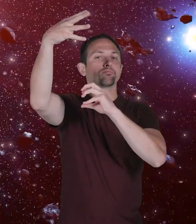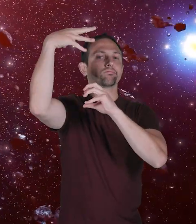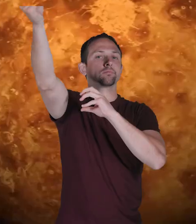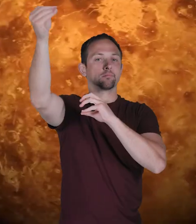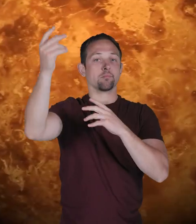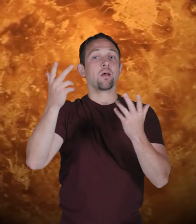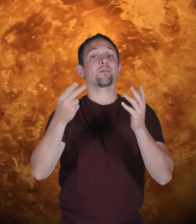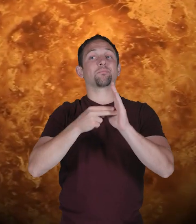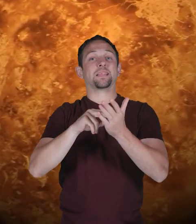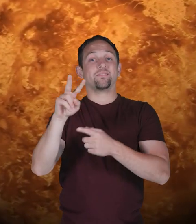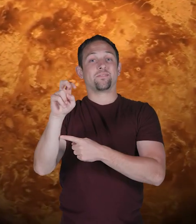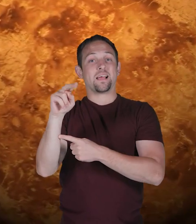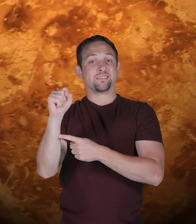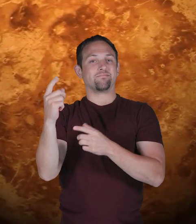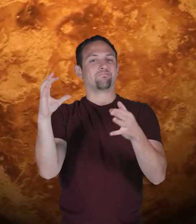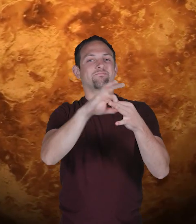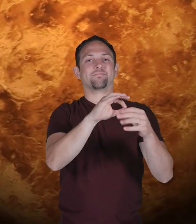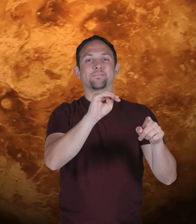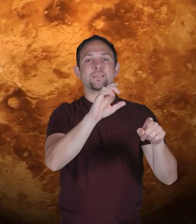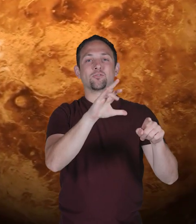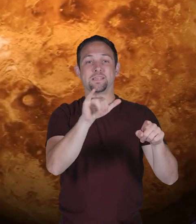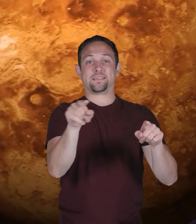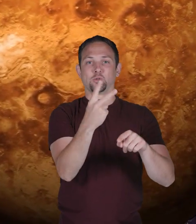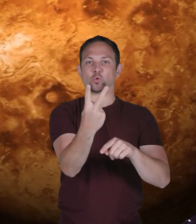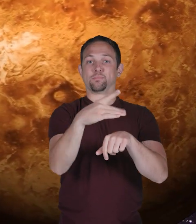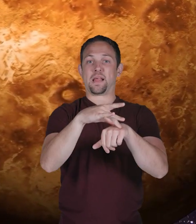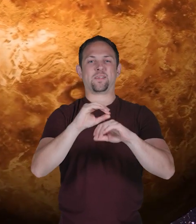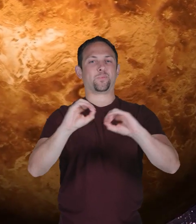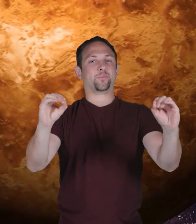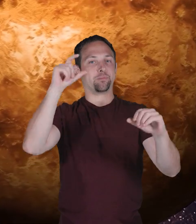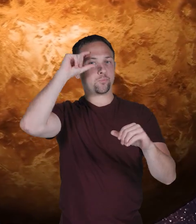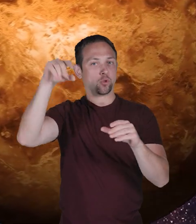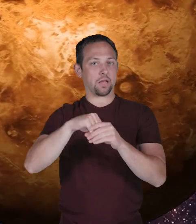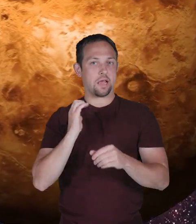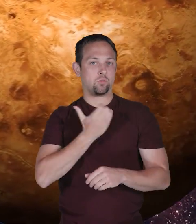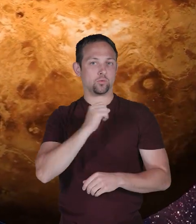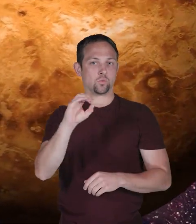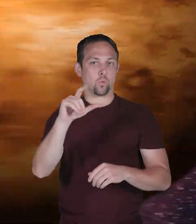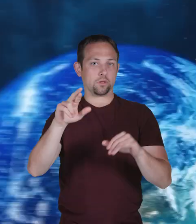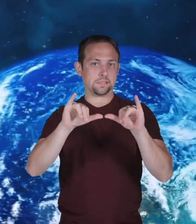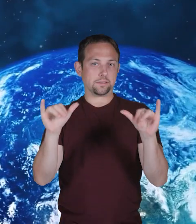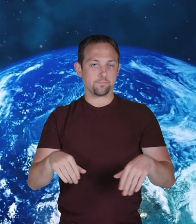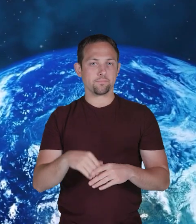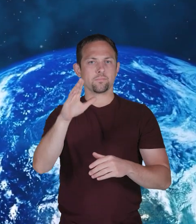Regardless, it joins Mercury as one of the two moonless planets in our solar system.